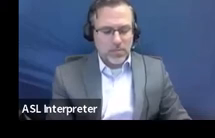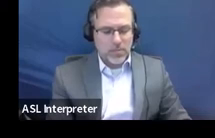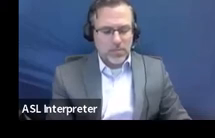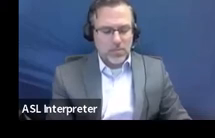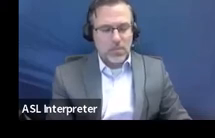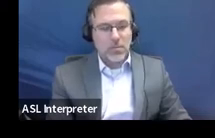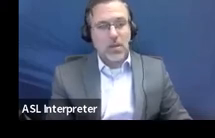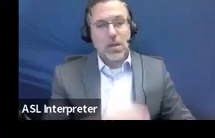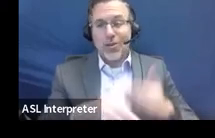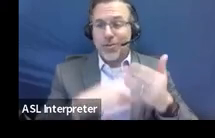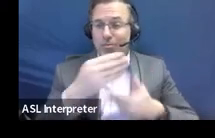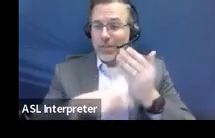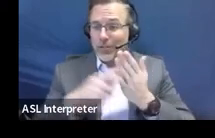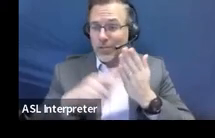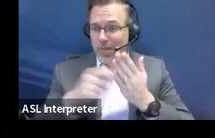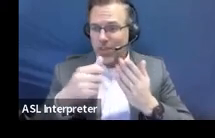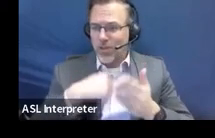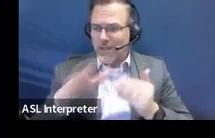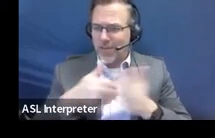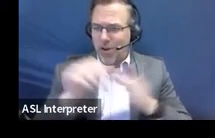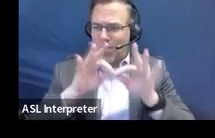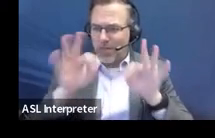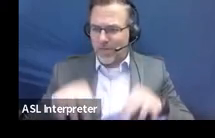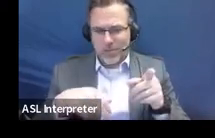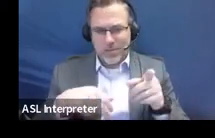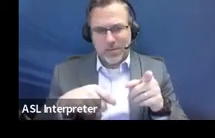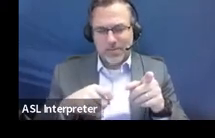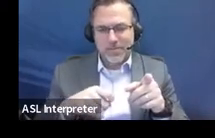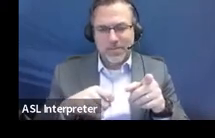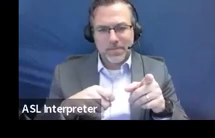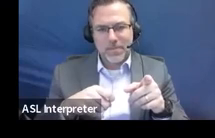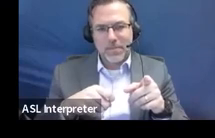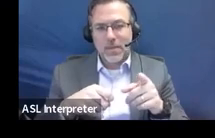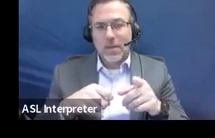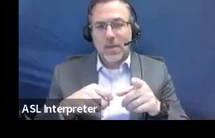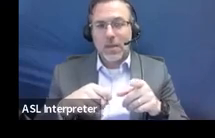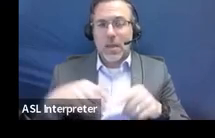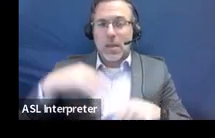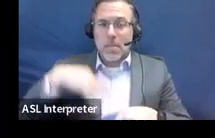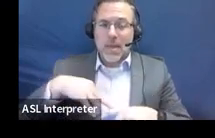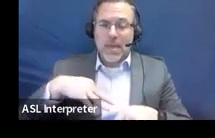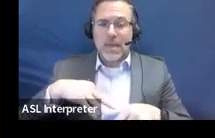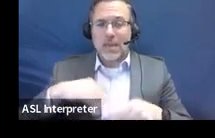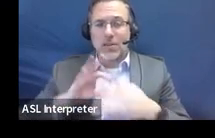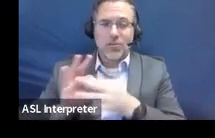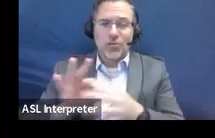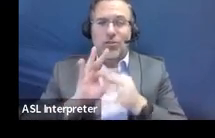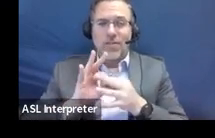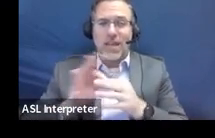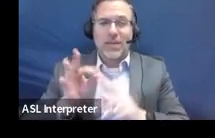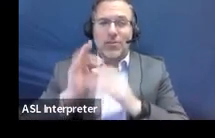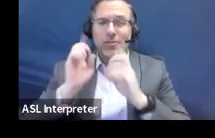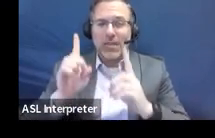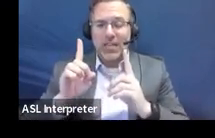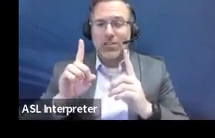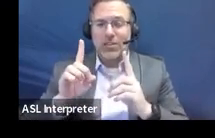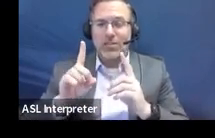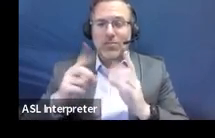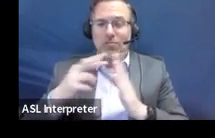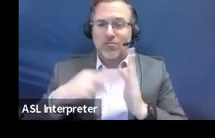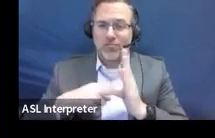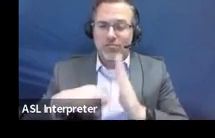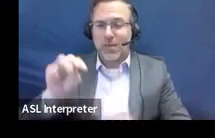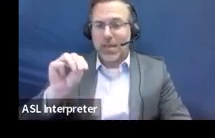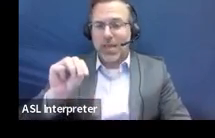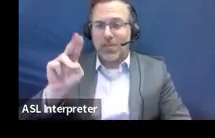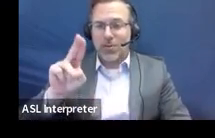forms. That's where the majority of this information came from. Um, the main unified special ed regulations, those will outline the